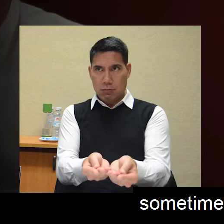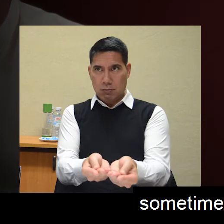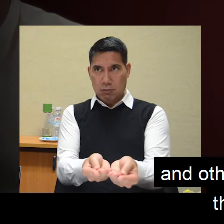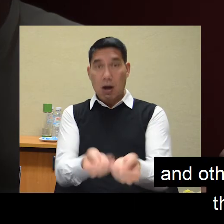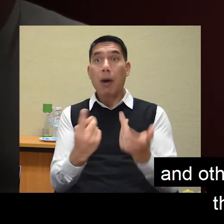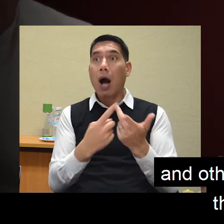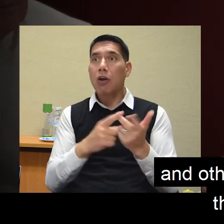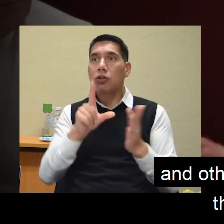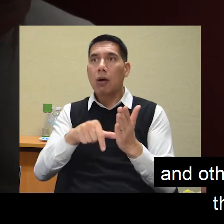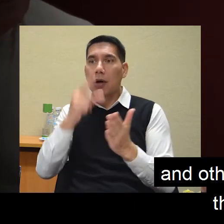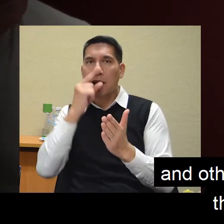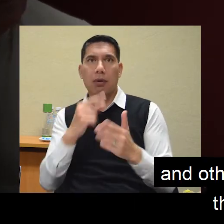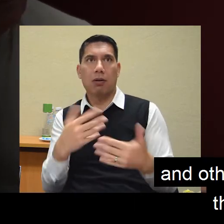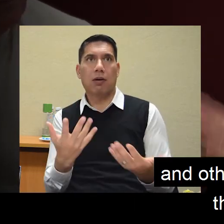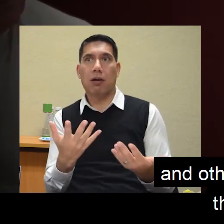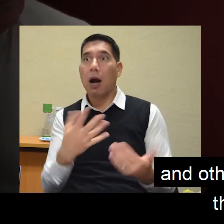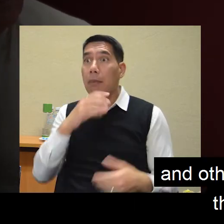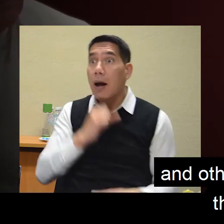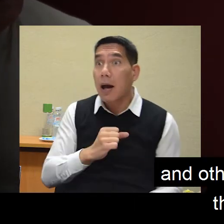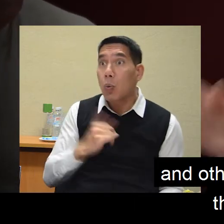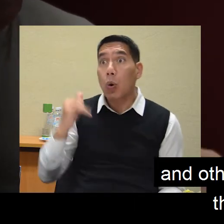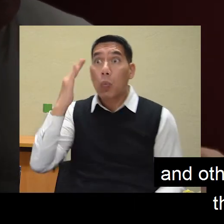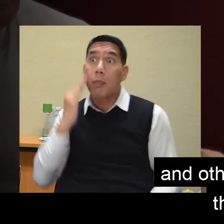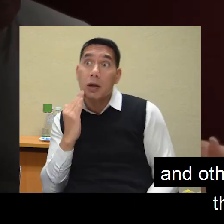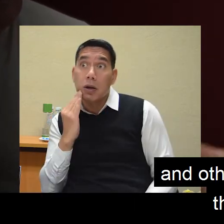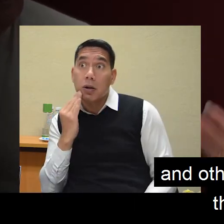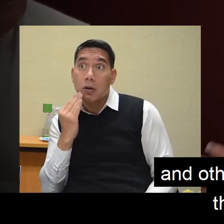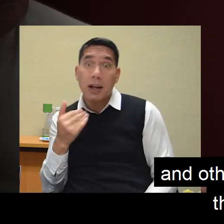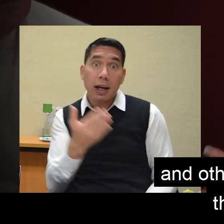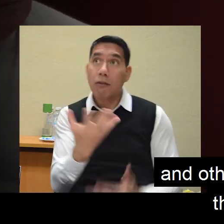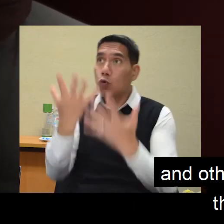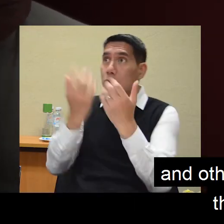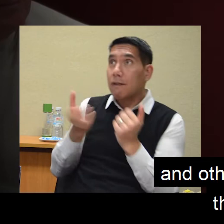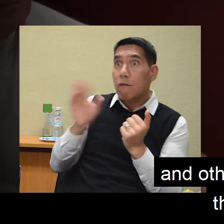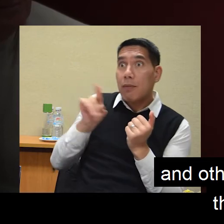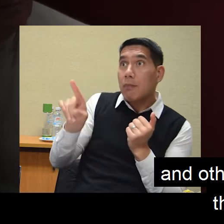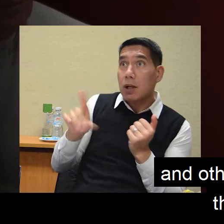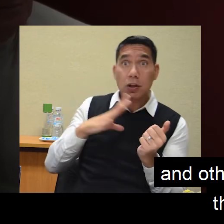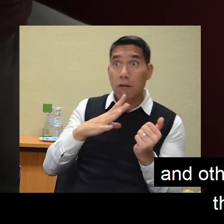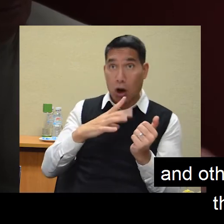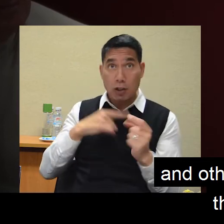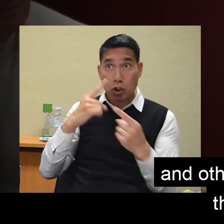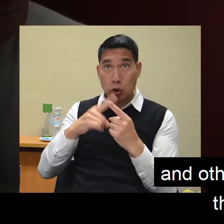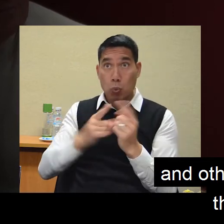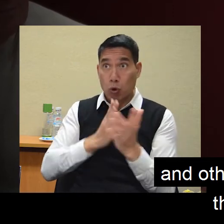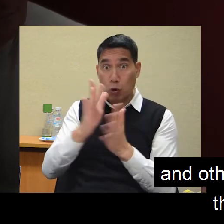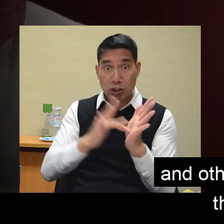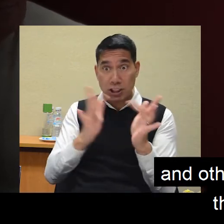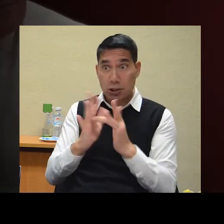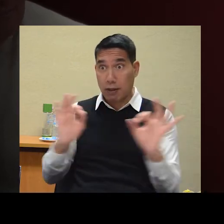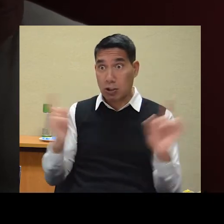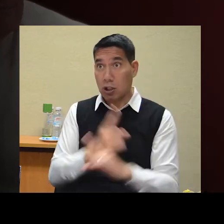from, but other times it can be a man or a woman and that's okay. It's still Jesus. Nothing changes.